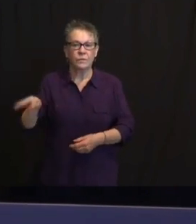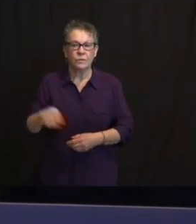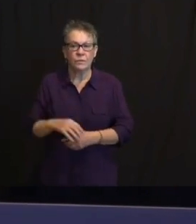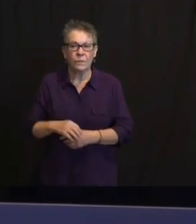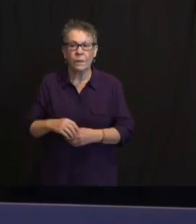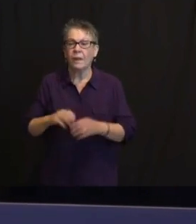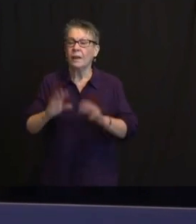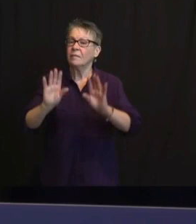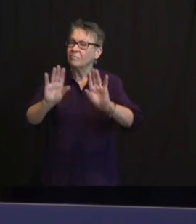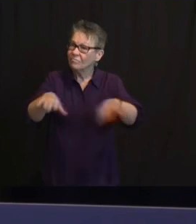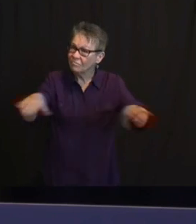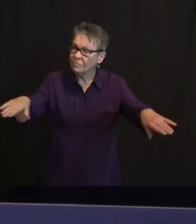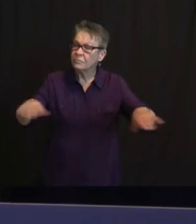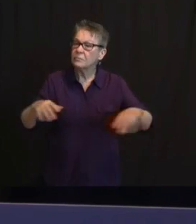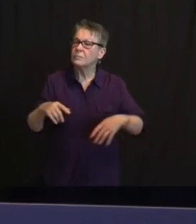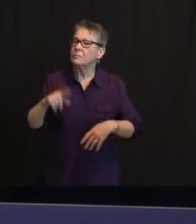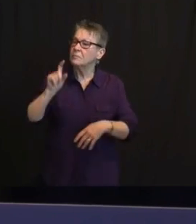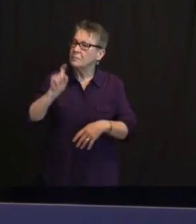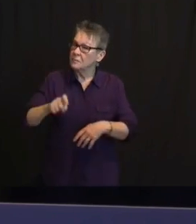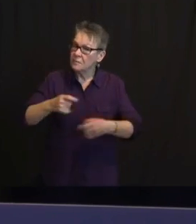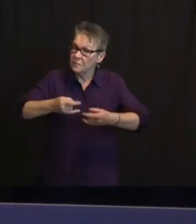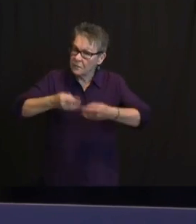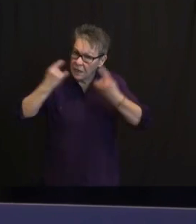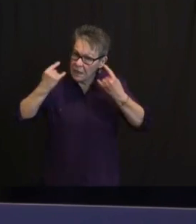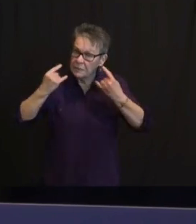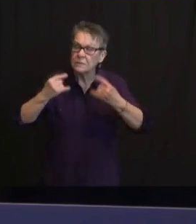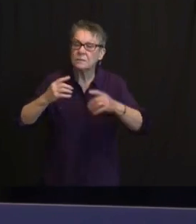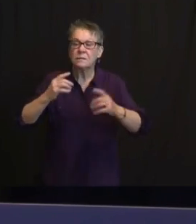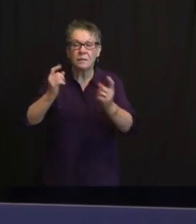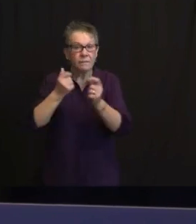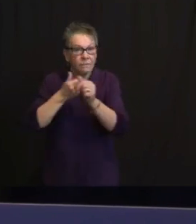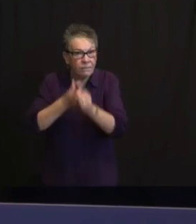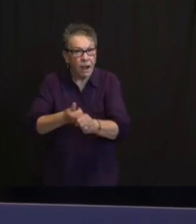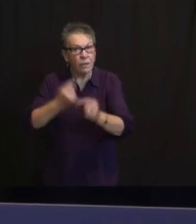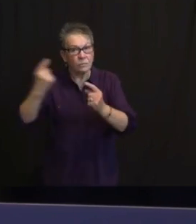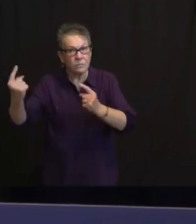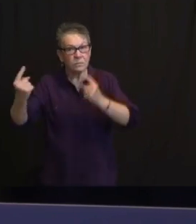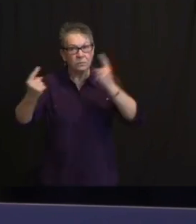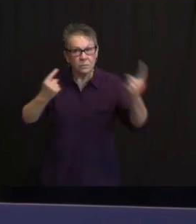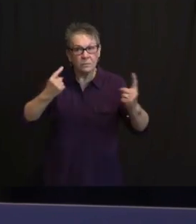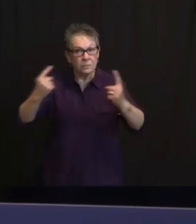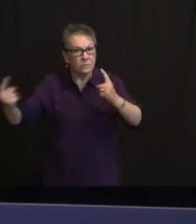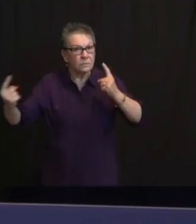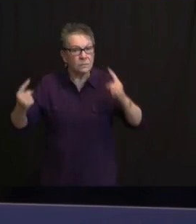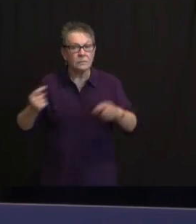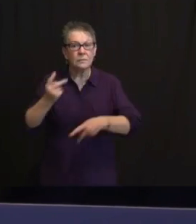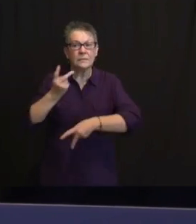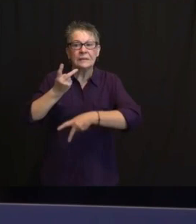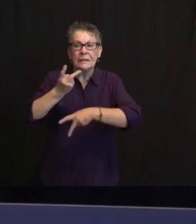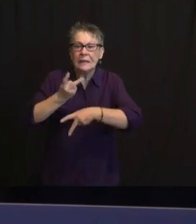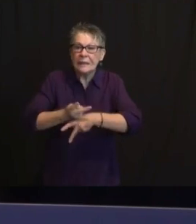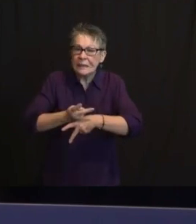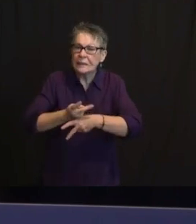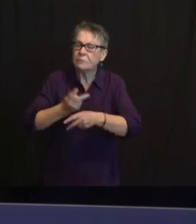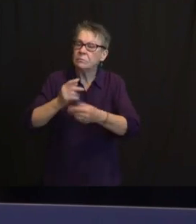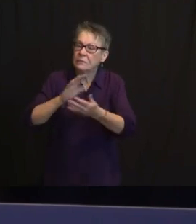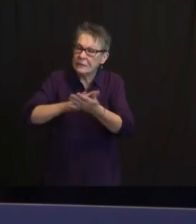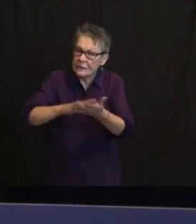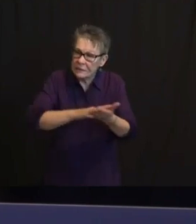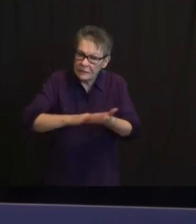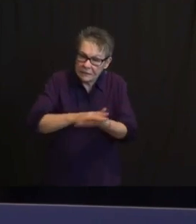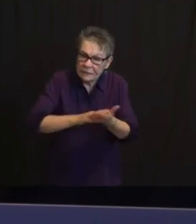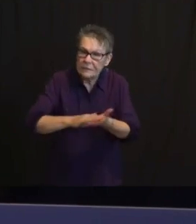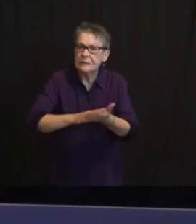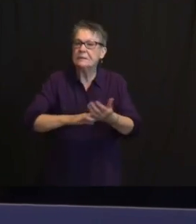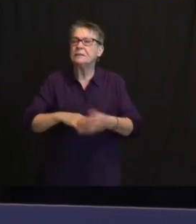STAY HOME WHEN YOU ARE SICK, GET TESTED, AND REMEMBER FOR EACH OTHER AND FOR US ALL, PLEASE TAKE THE CALL AND DOWNLOAD THE COVID ALERT. AND